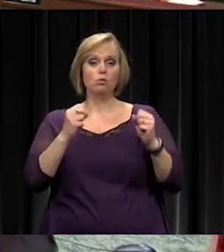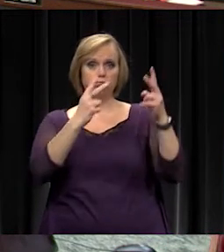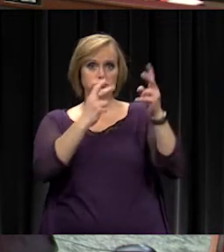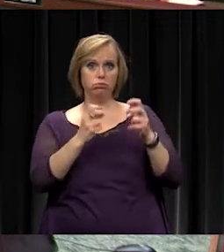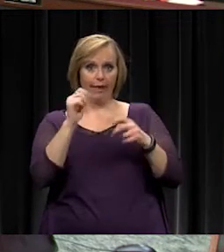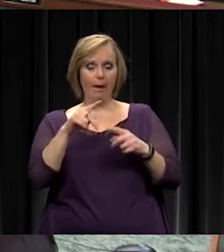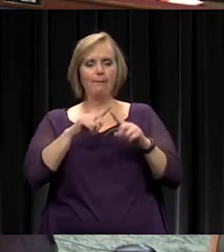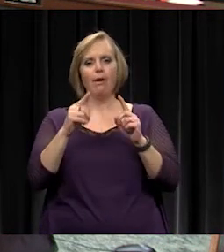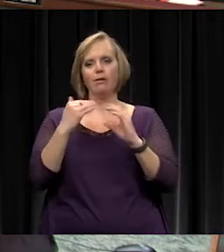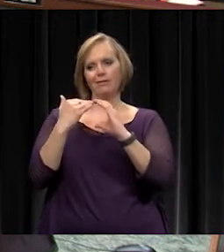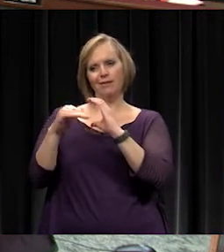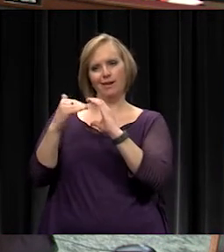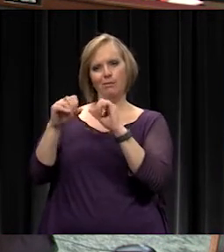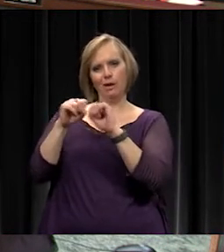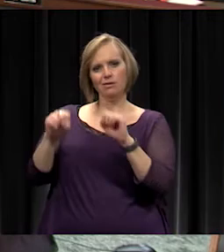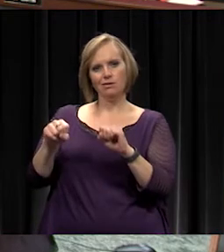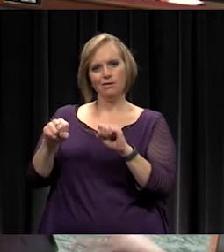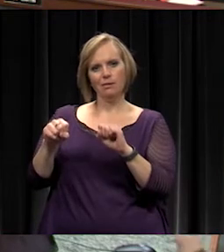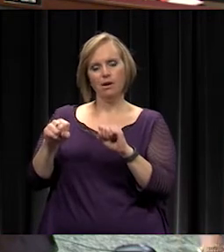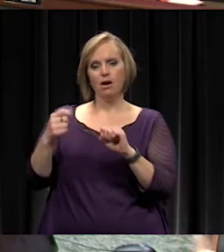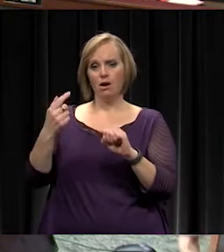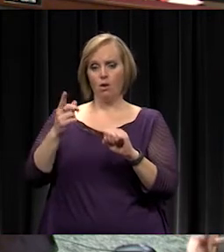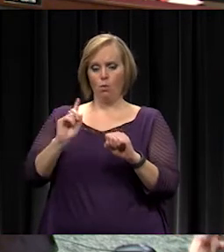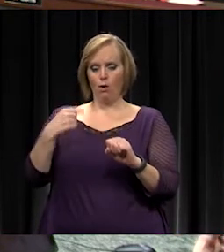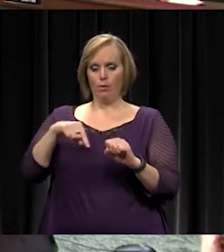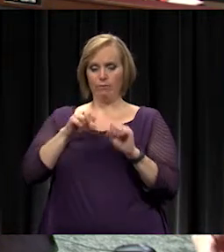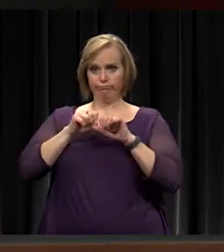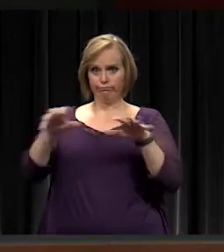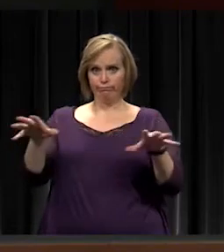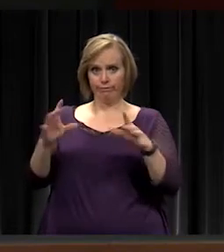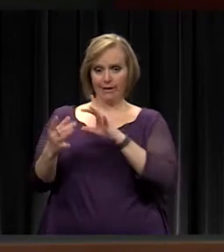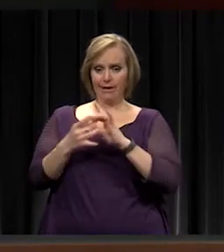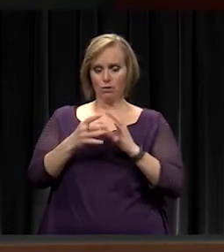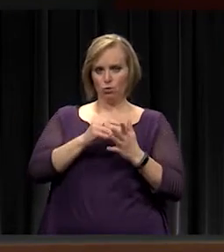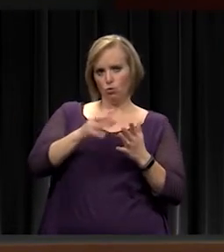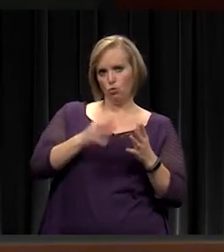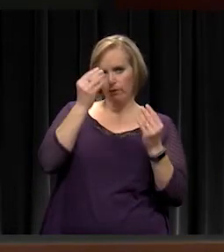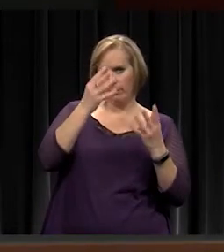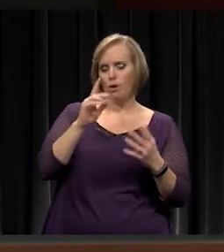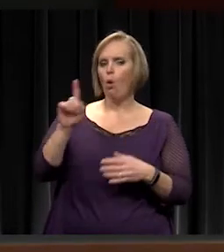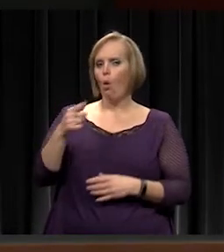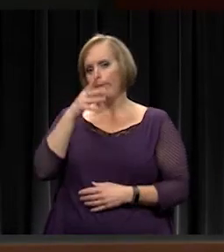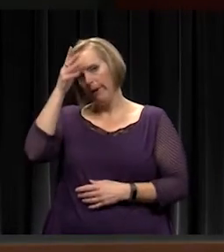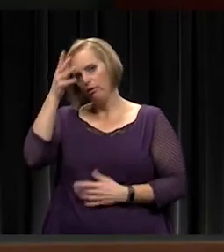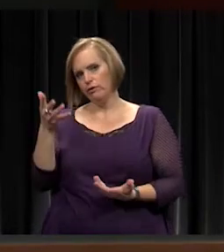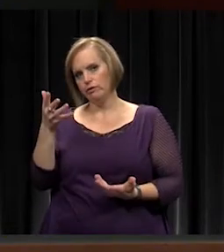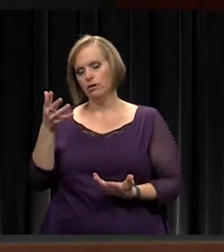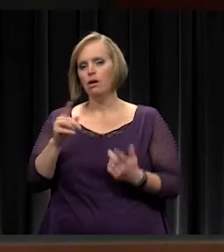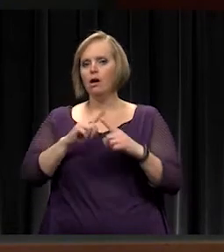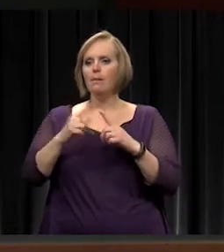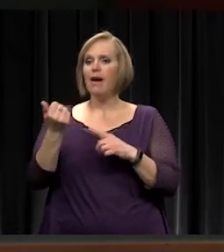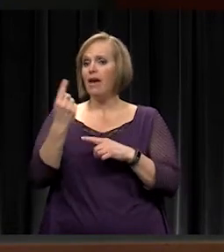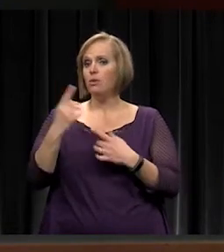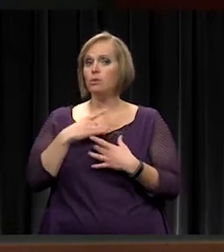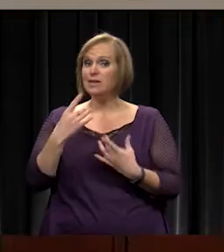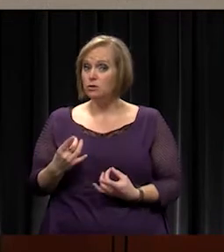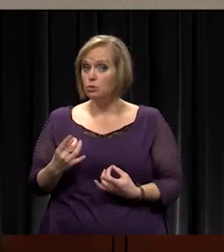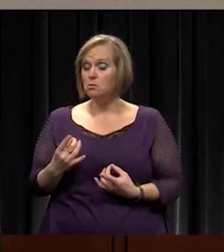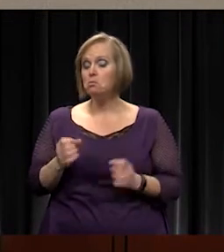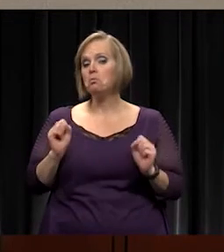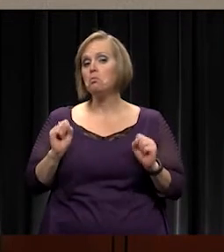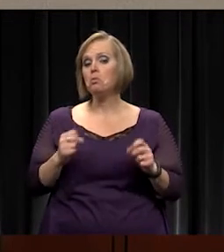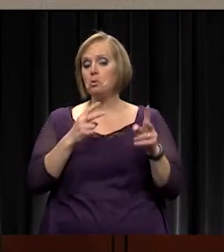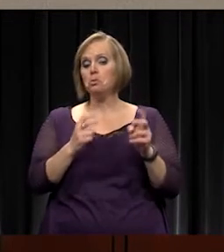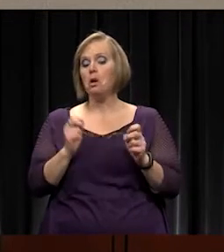the email system that we would be sending out that is connected to our student information system would be just parents. But anyone who's interested could